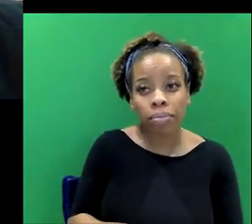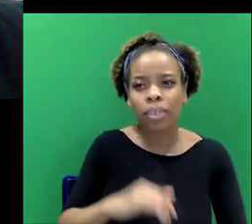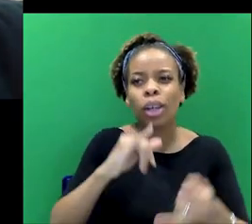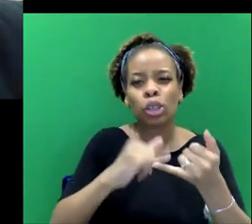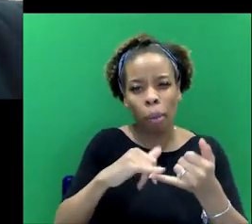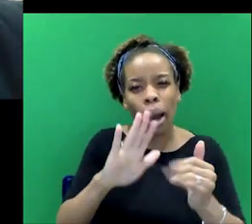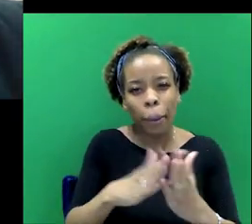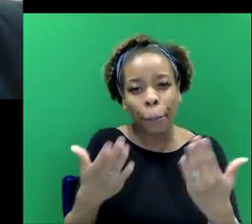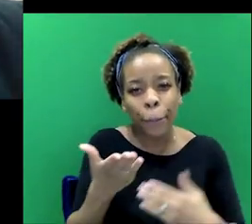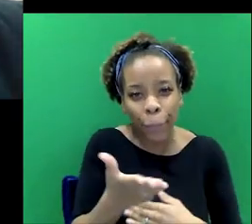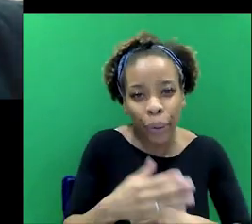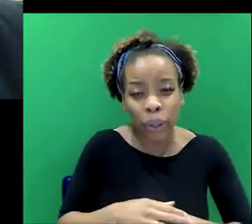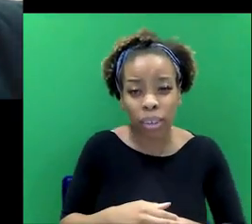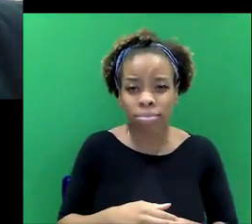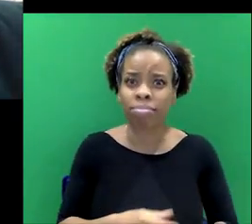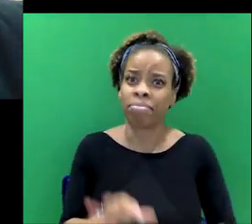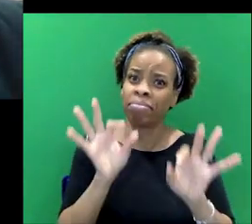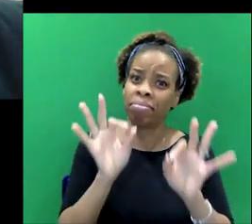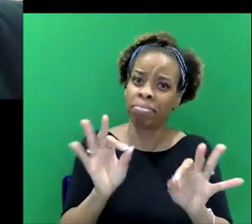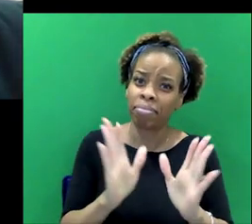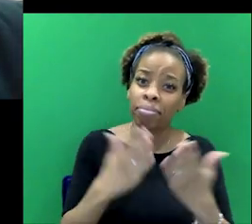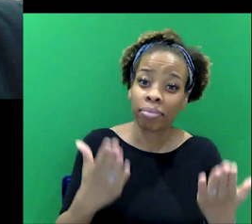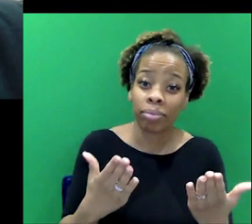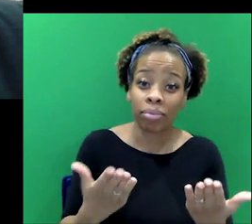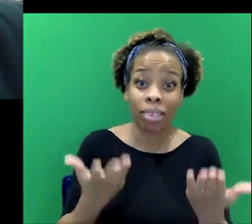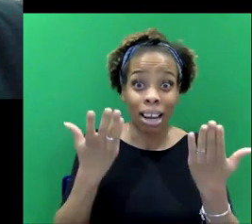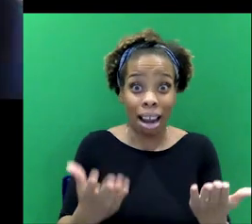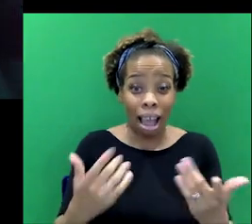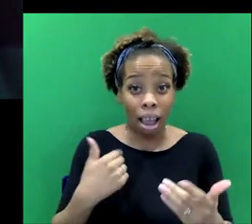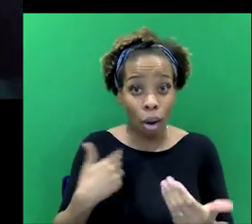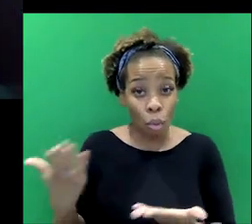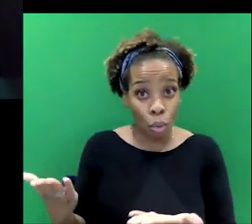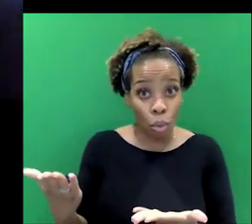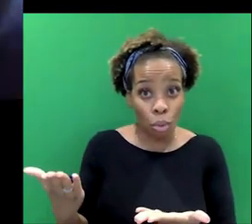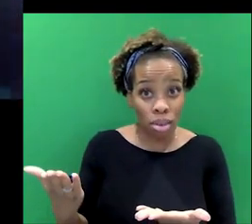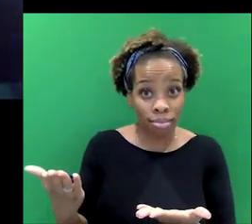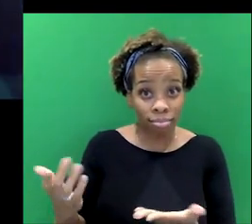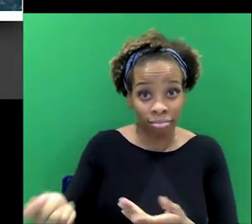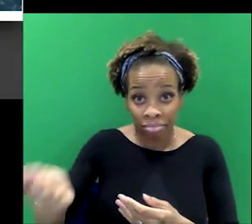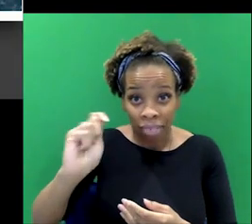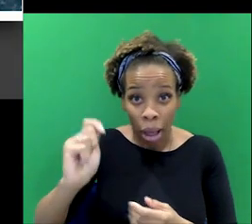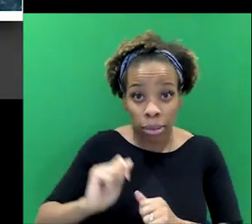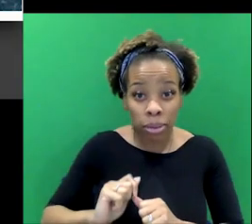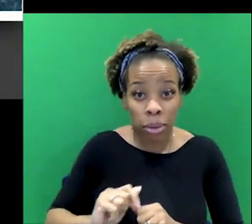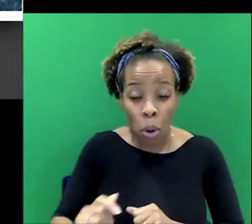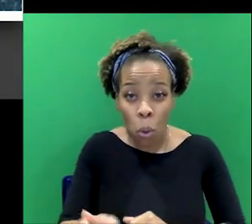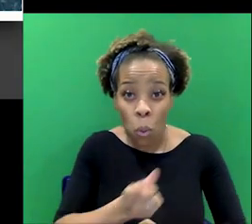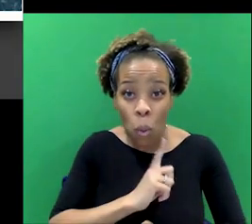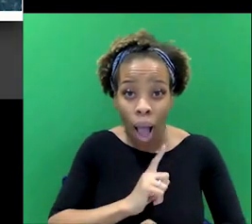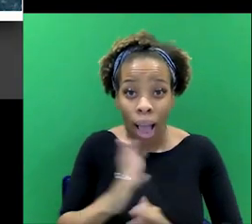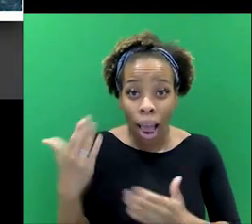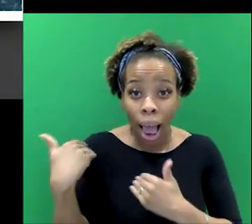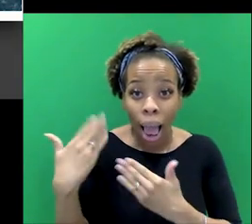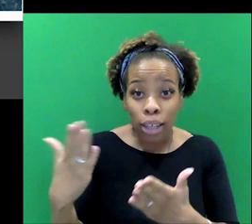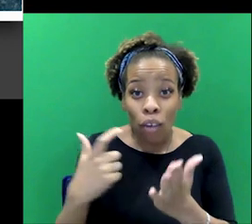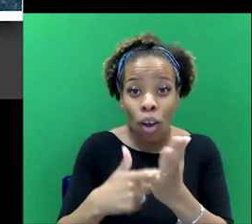Absolutely riveting, um, book. And I'm going to, uh, now put back on, uh, The Deerstalker and hand back over